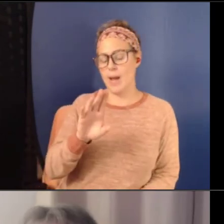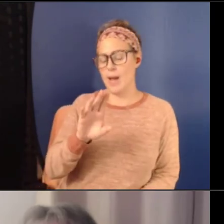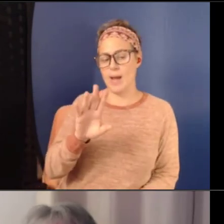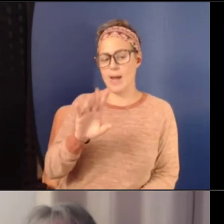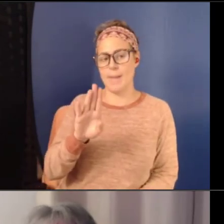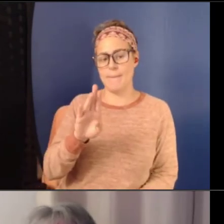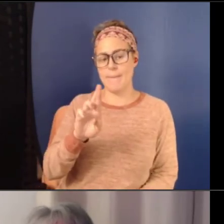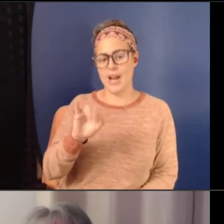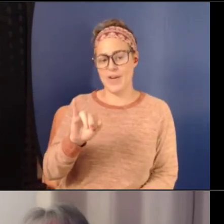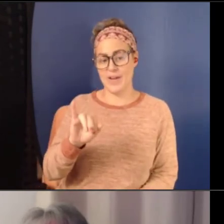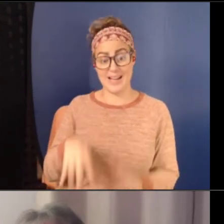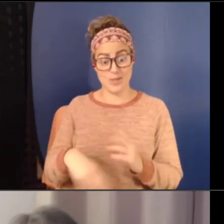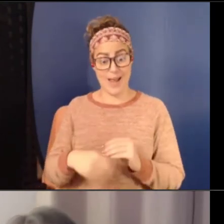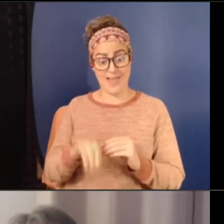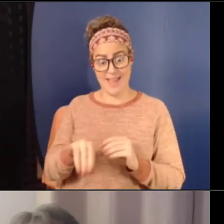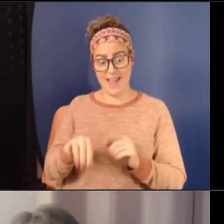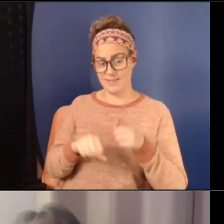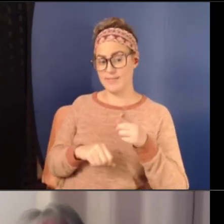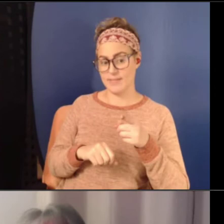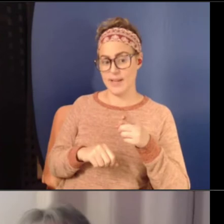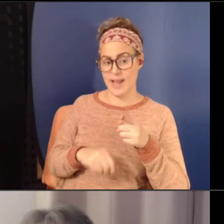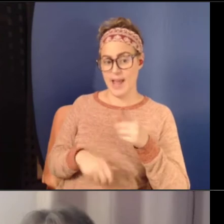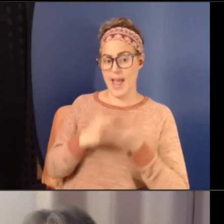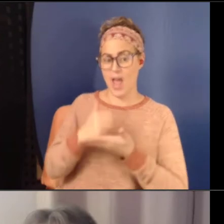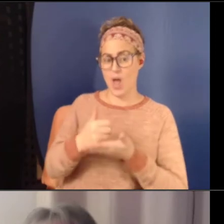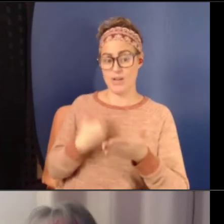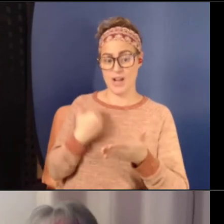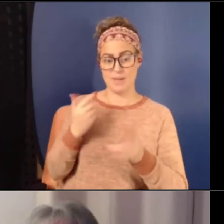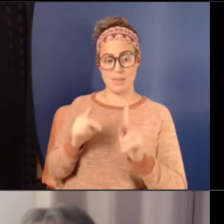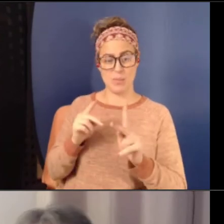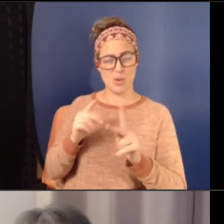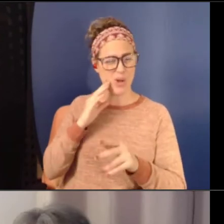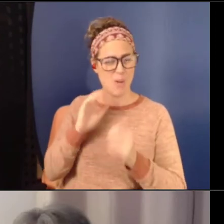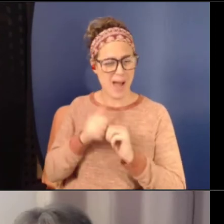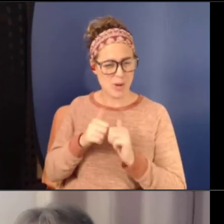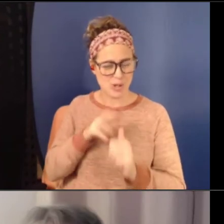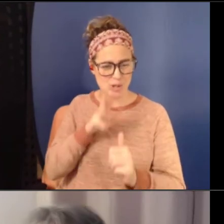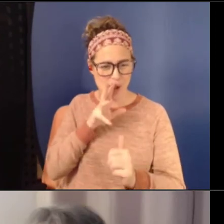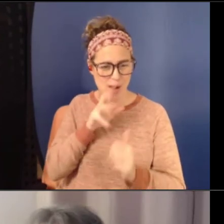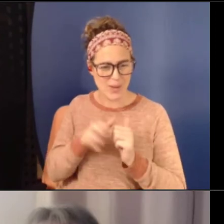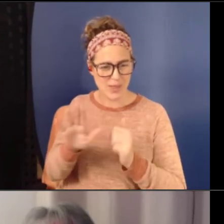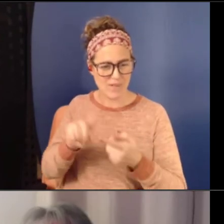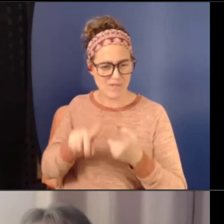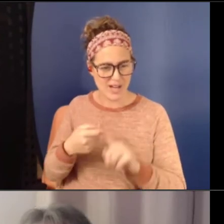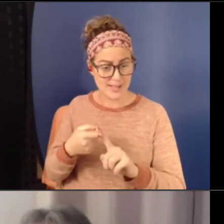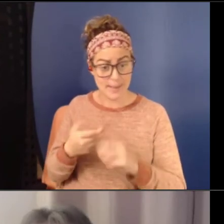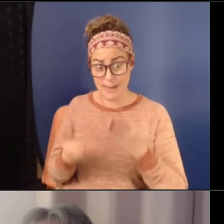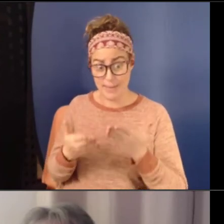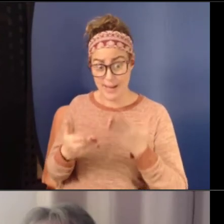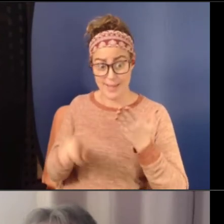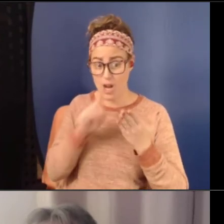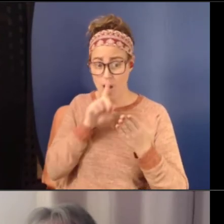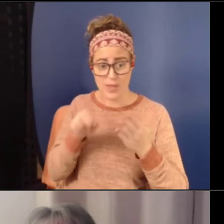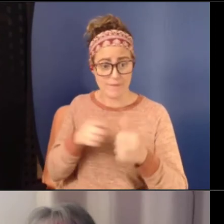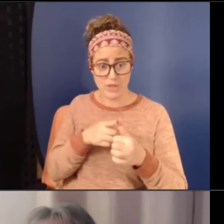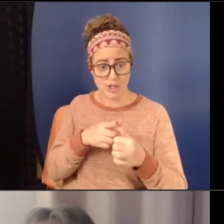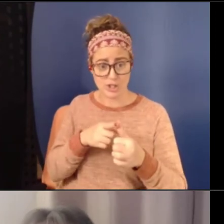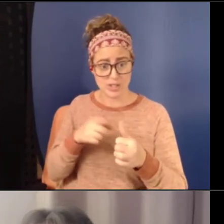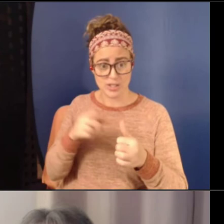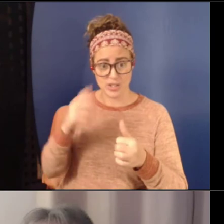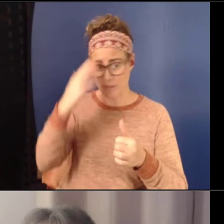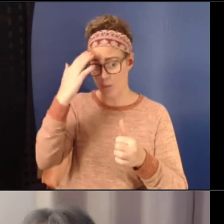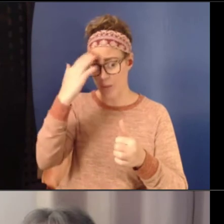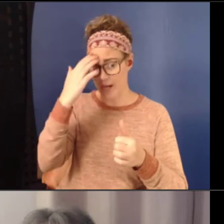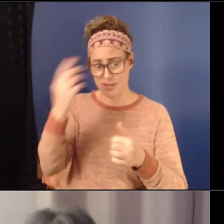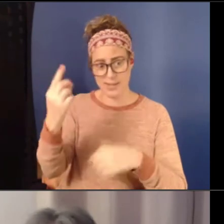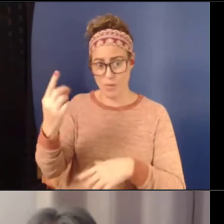to add to that, Dorothy, is helping young people know how to talk to their friends because they may be the first or only to, to be aware that someone isn't,